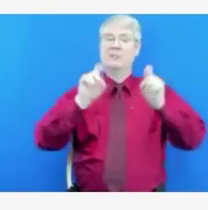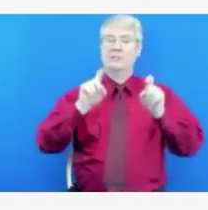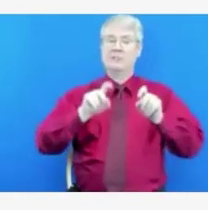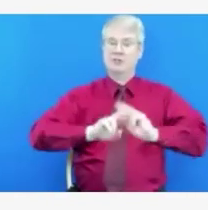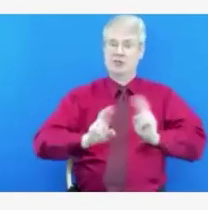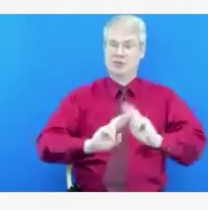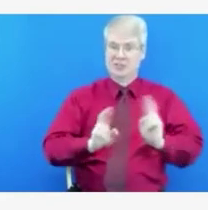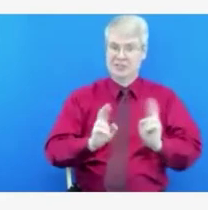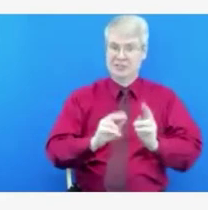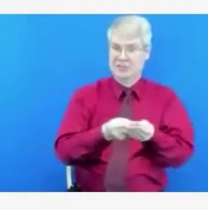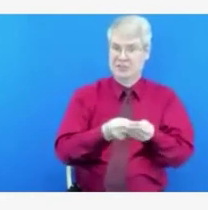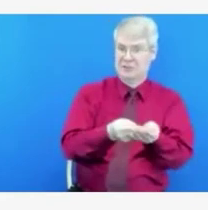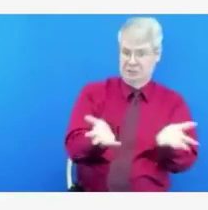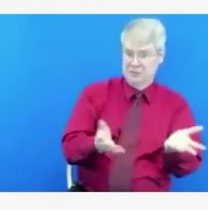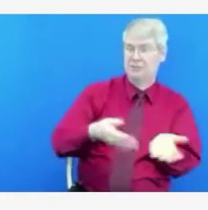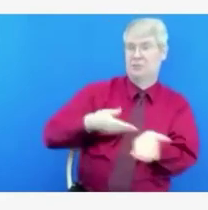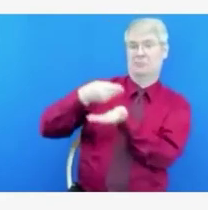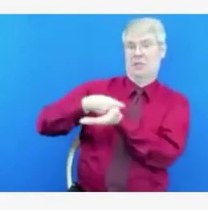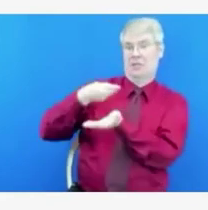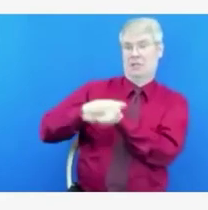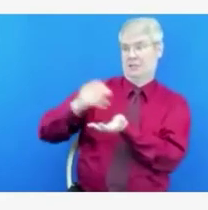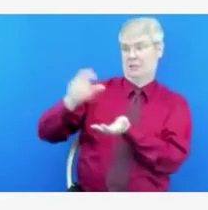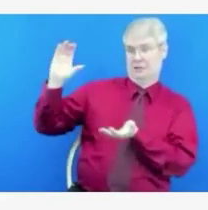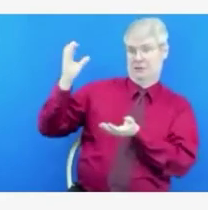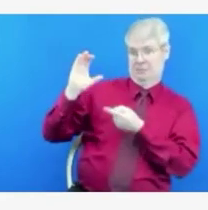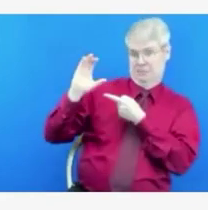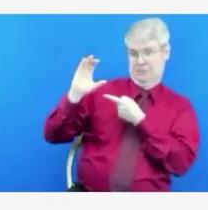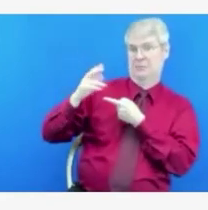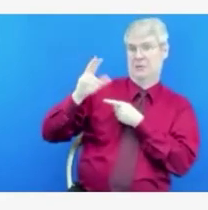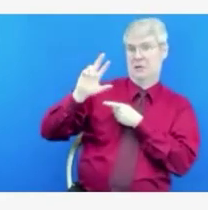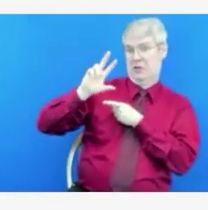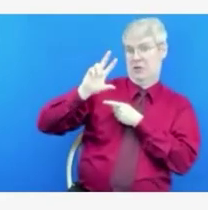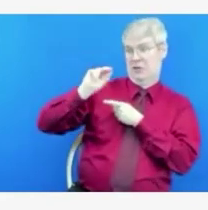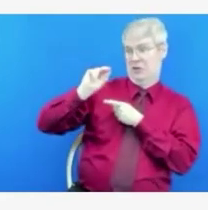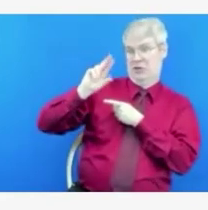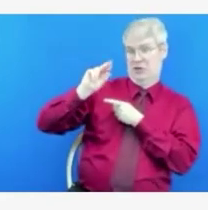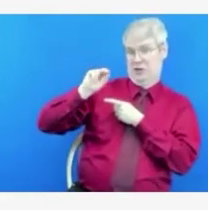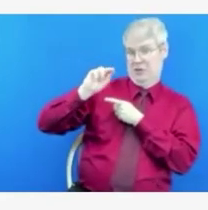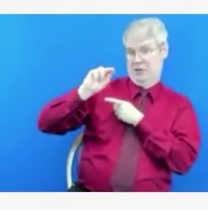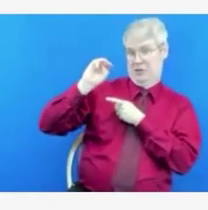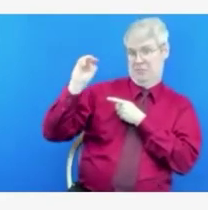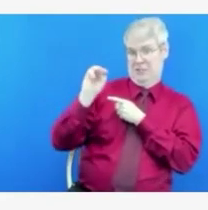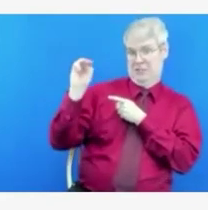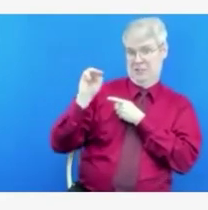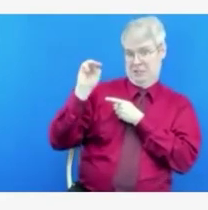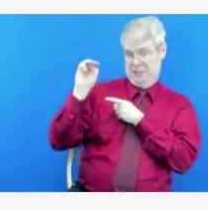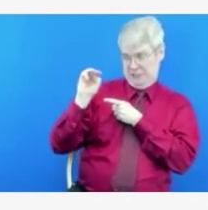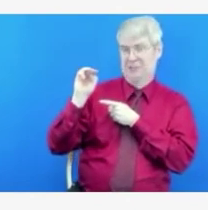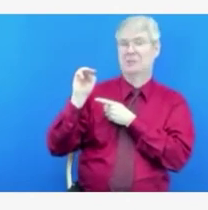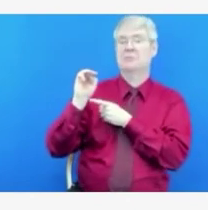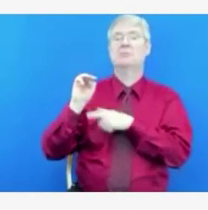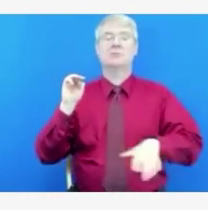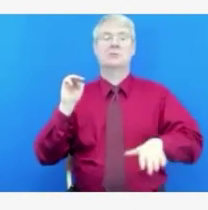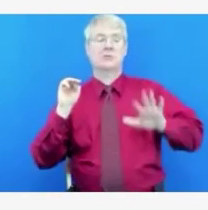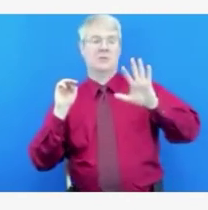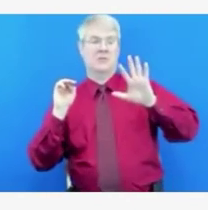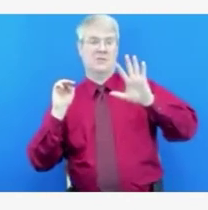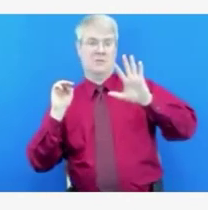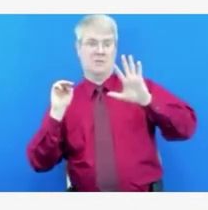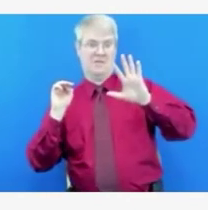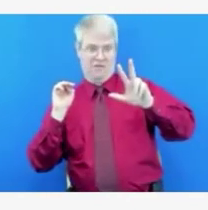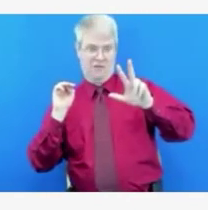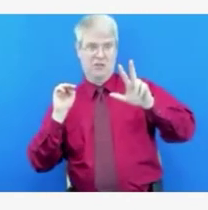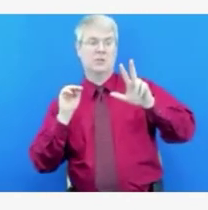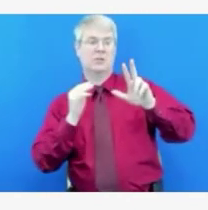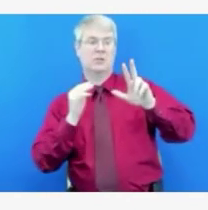schools. And 53 schools or school districts have, well, this is in front of me so I can look to the straight front. 53 schools